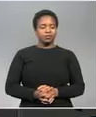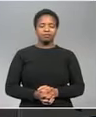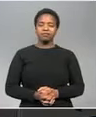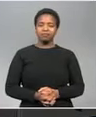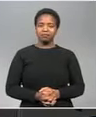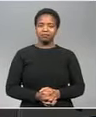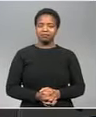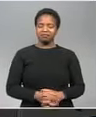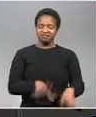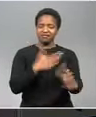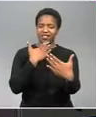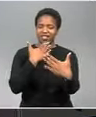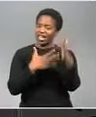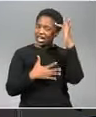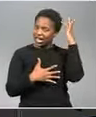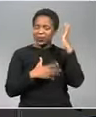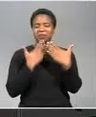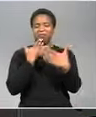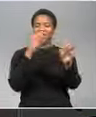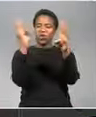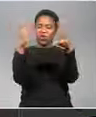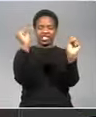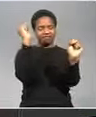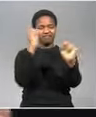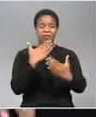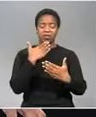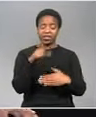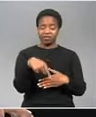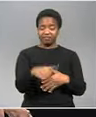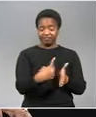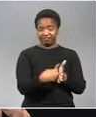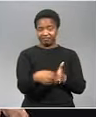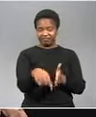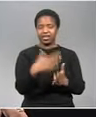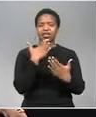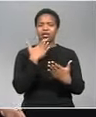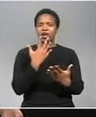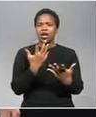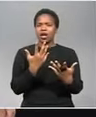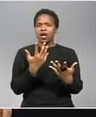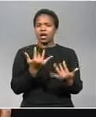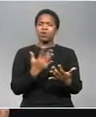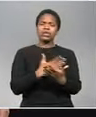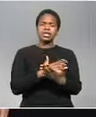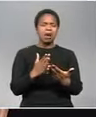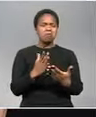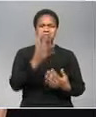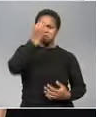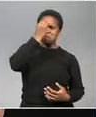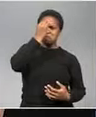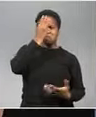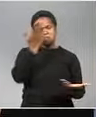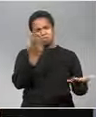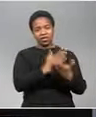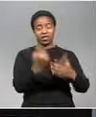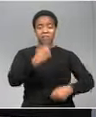thank you so much louis fernandez with a weather update for the next few days okay now some days are grumpier than others we all know